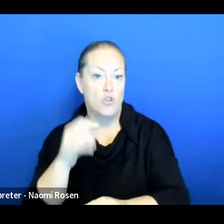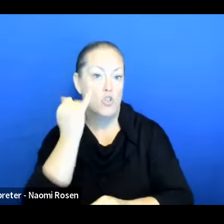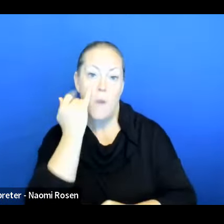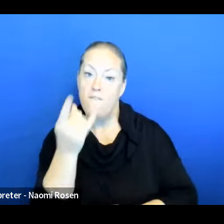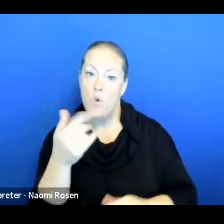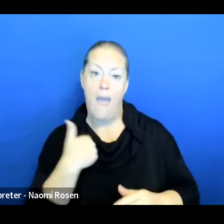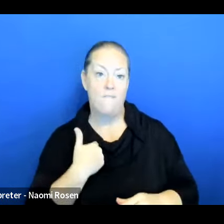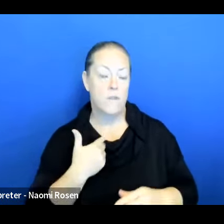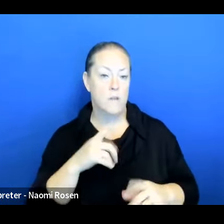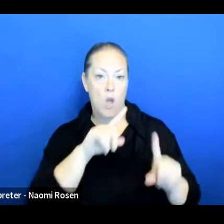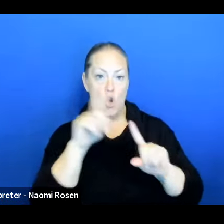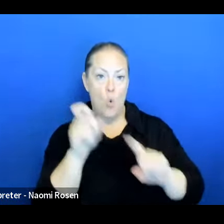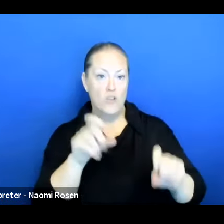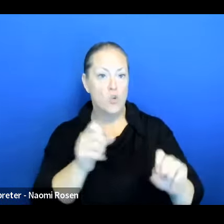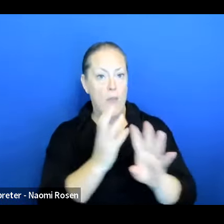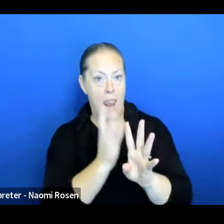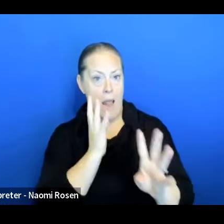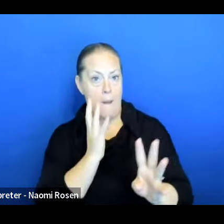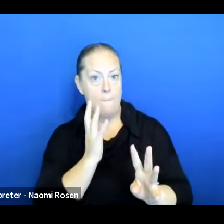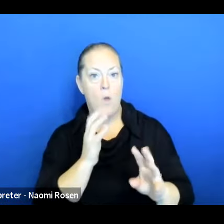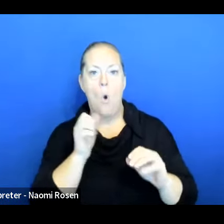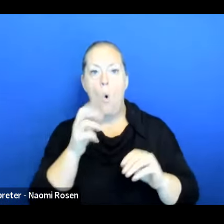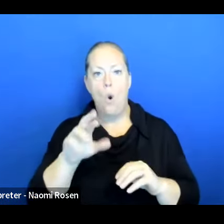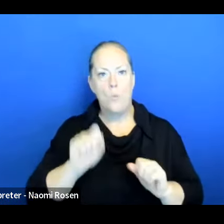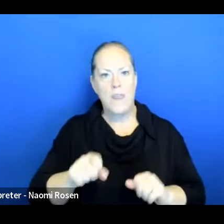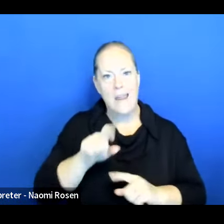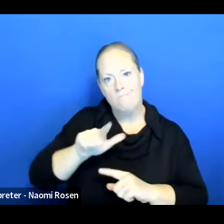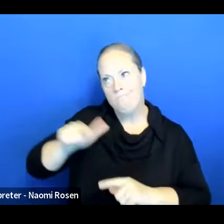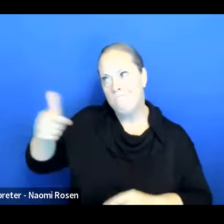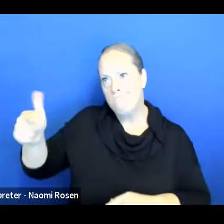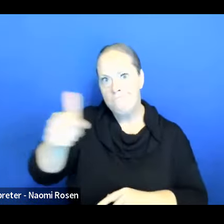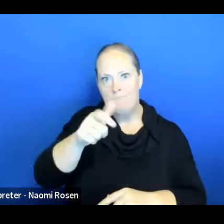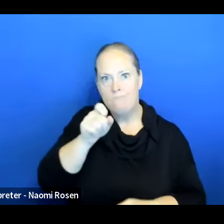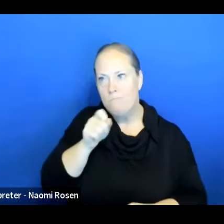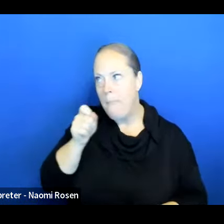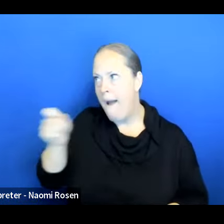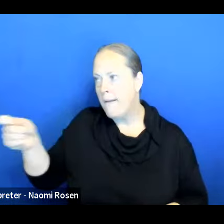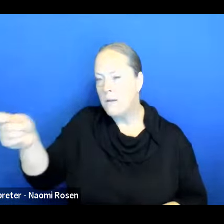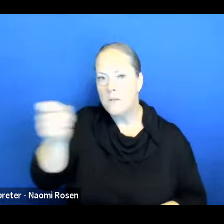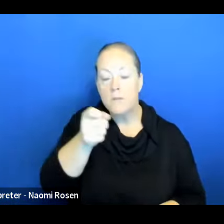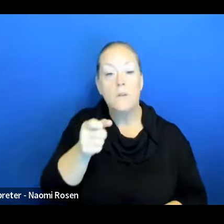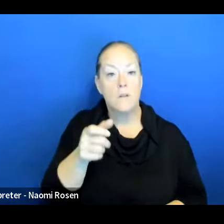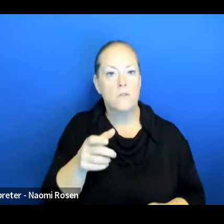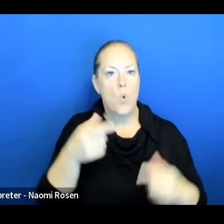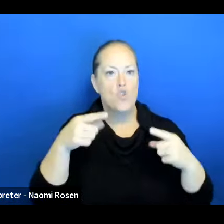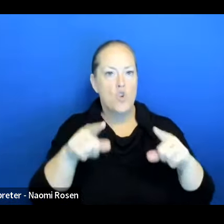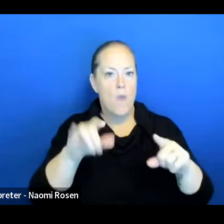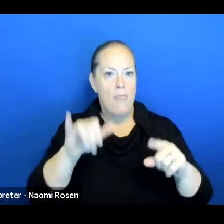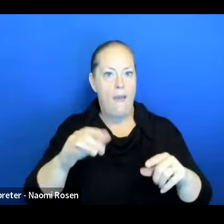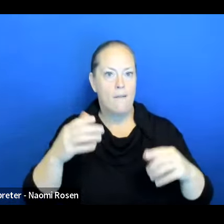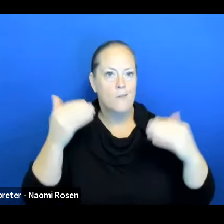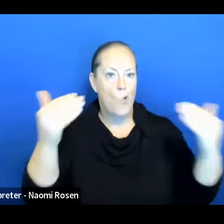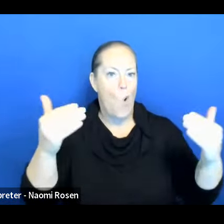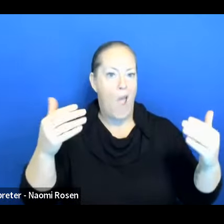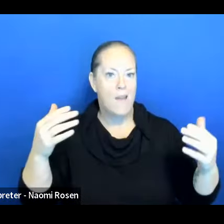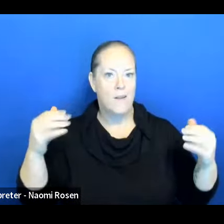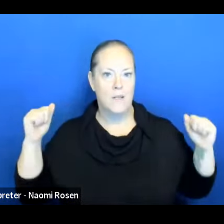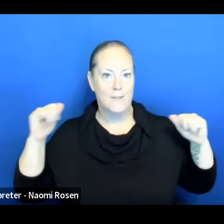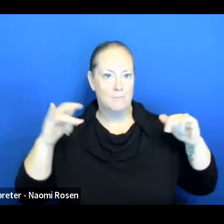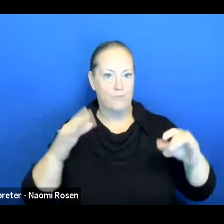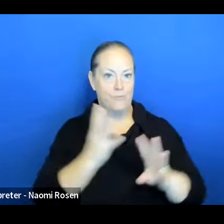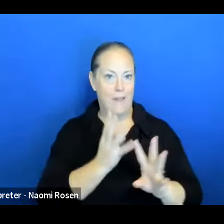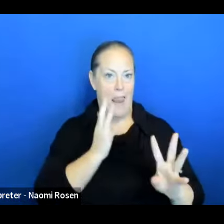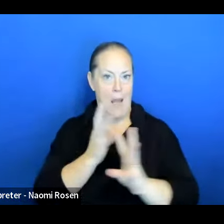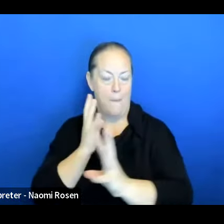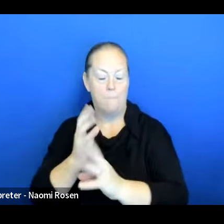with somebody pass the mic around to encourage questions. And while we're getting the mic passed around and people are making their way to the microphone,